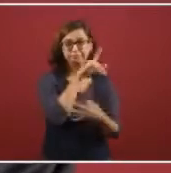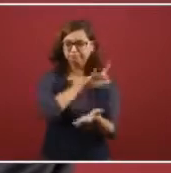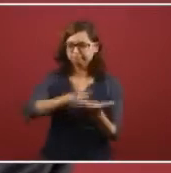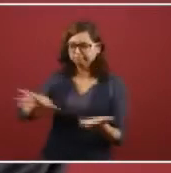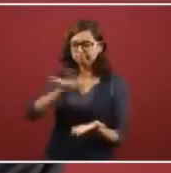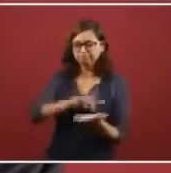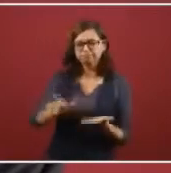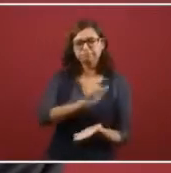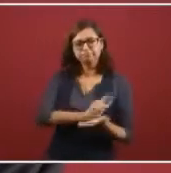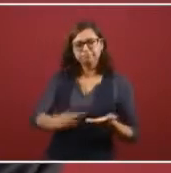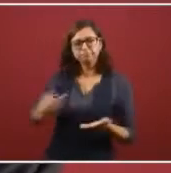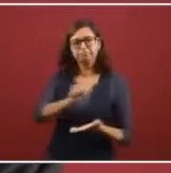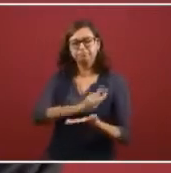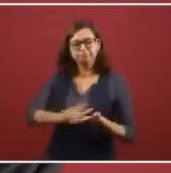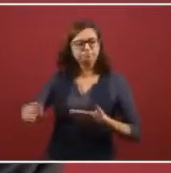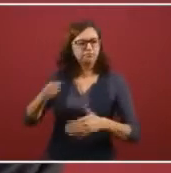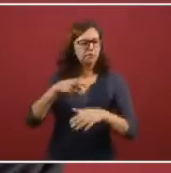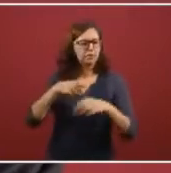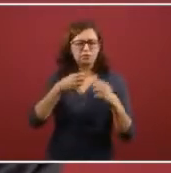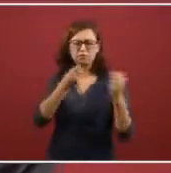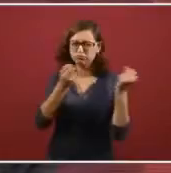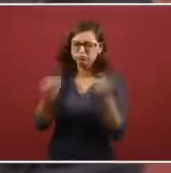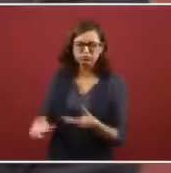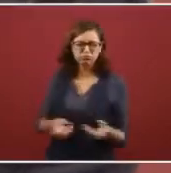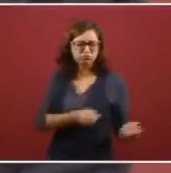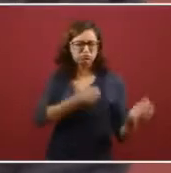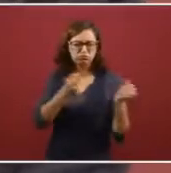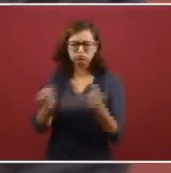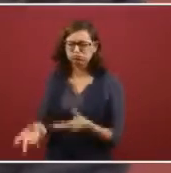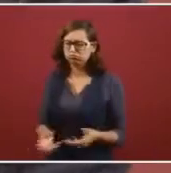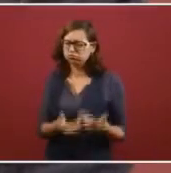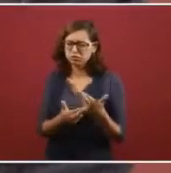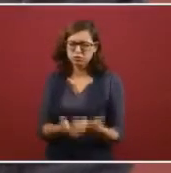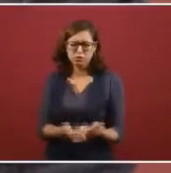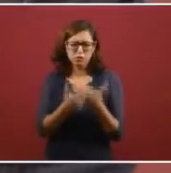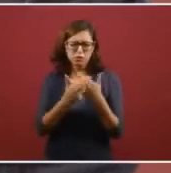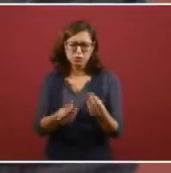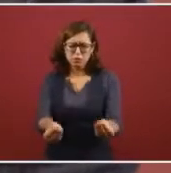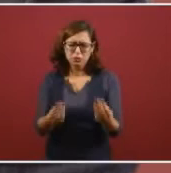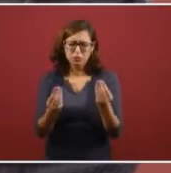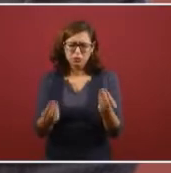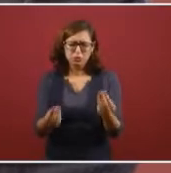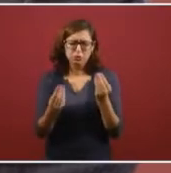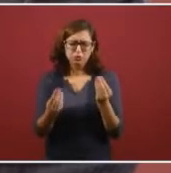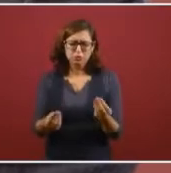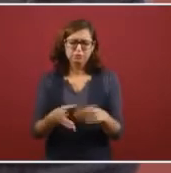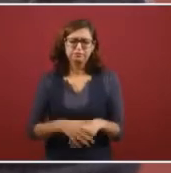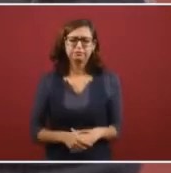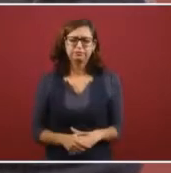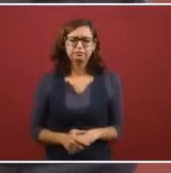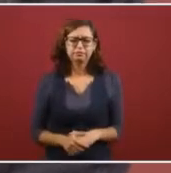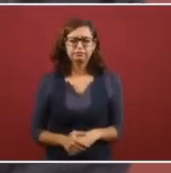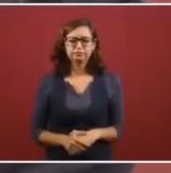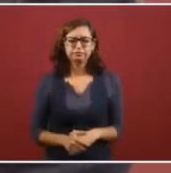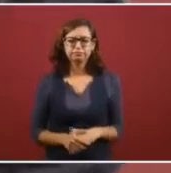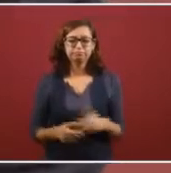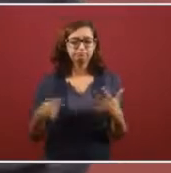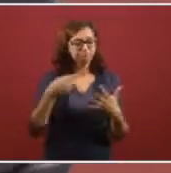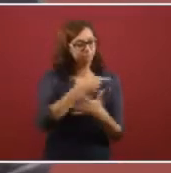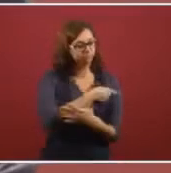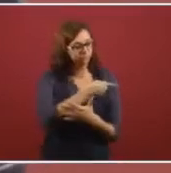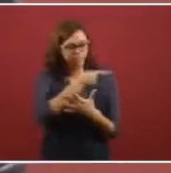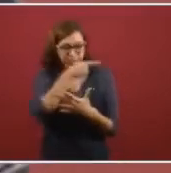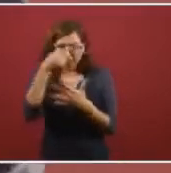uh, people that are sending money, resources like never before to their family.